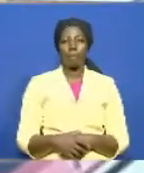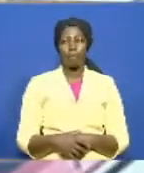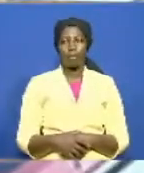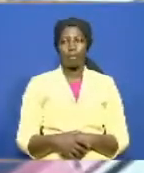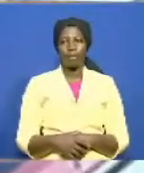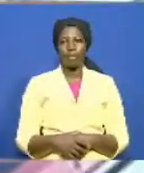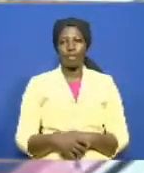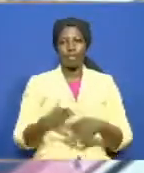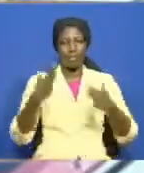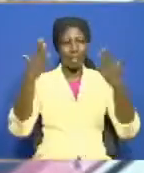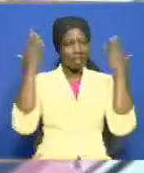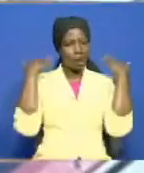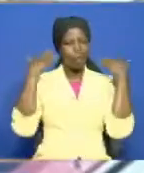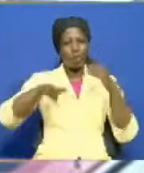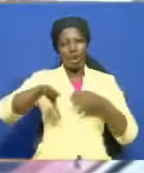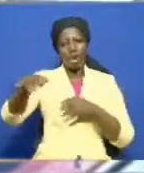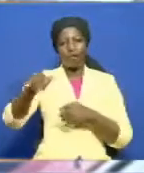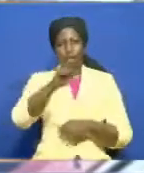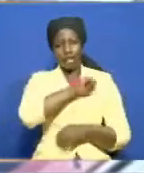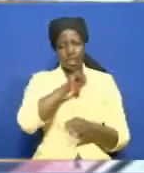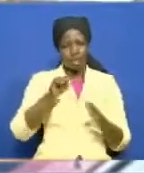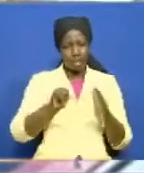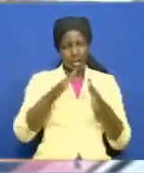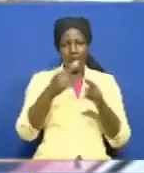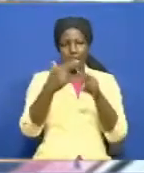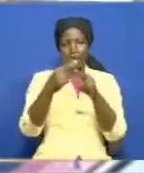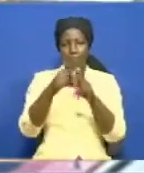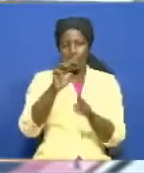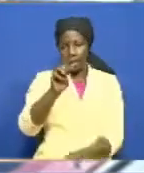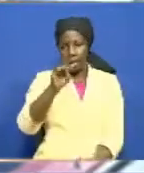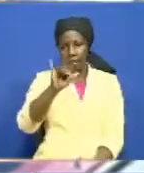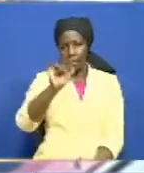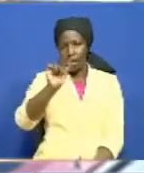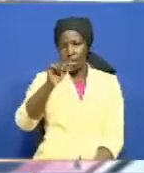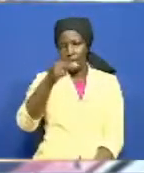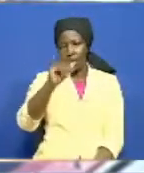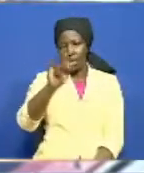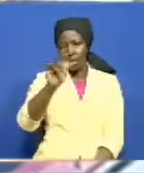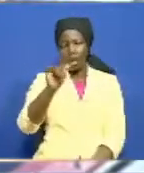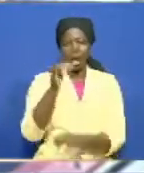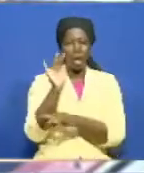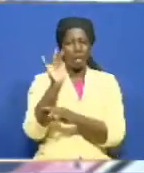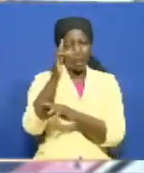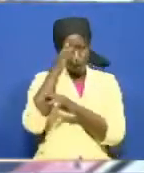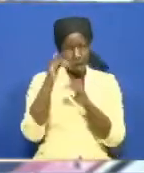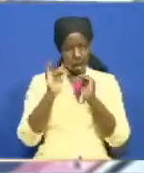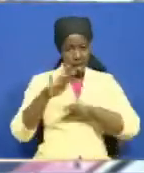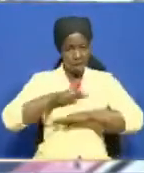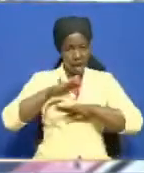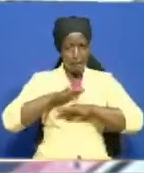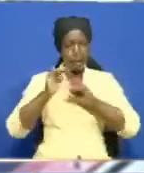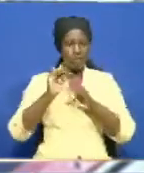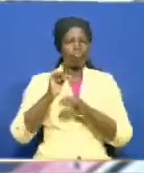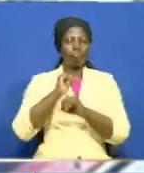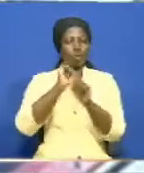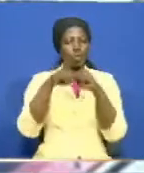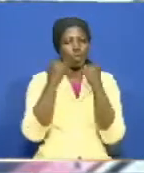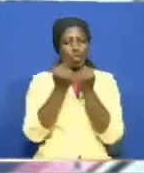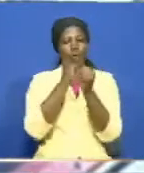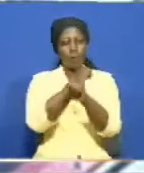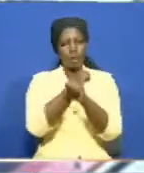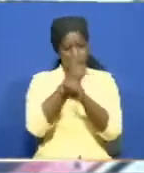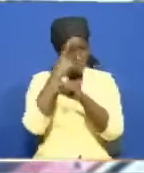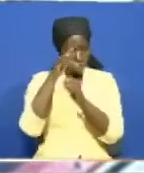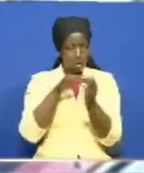Meru County Senator Mithika Linturi has called for adequate social protection for vulnerable Kenyans in the wake